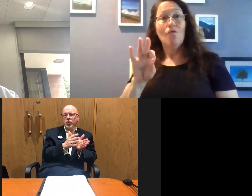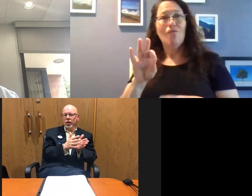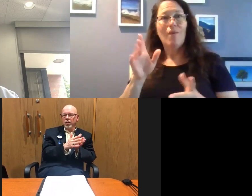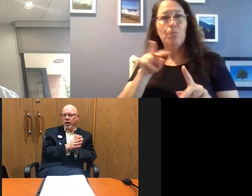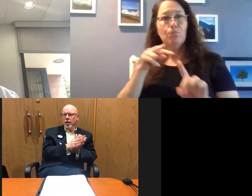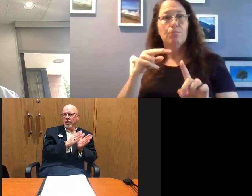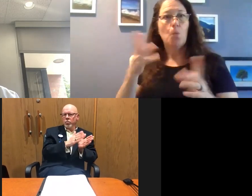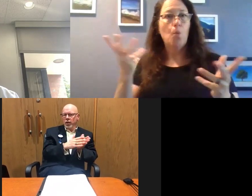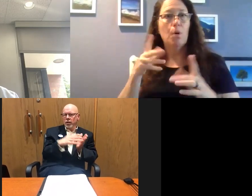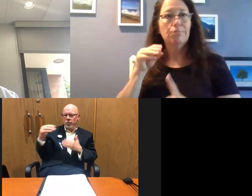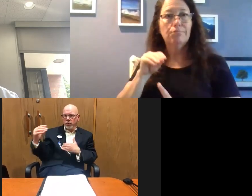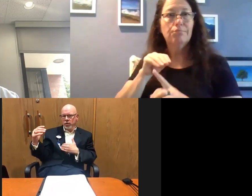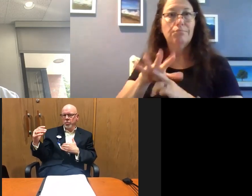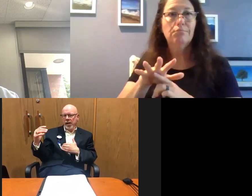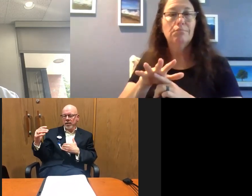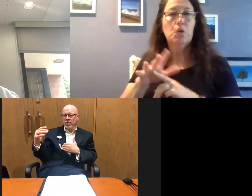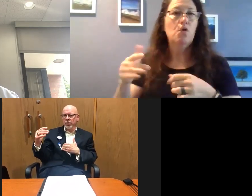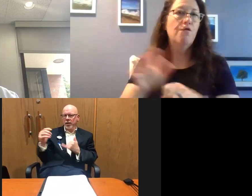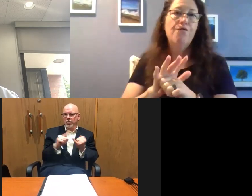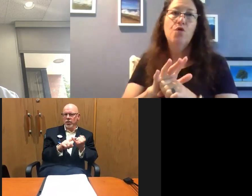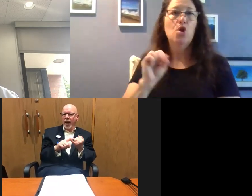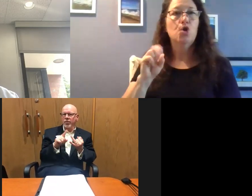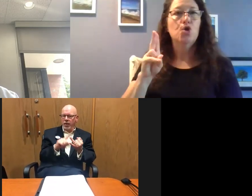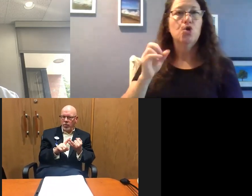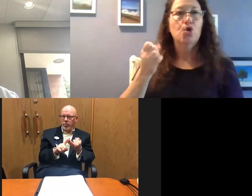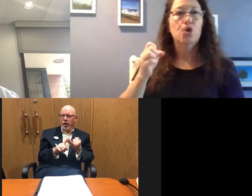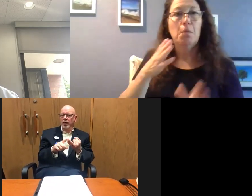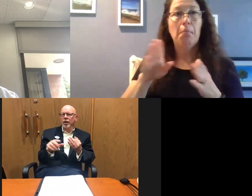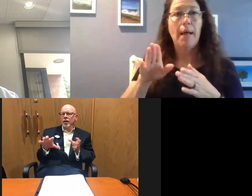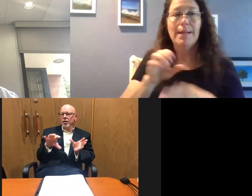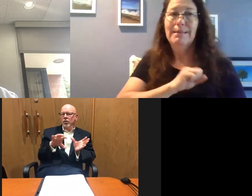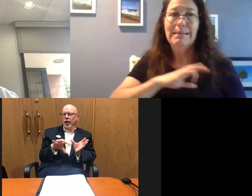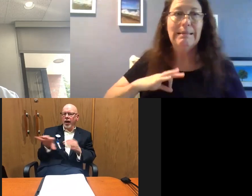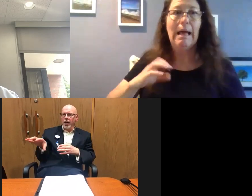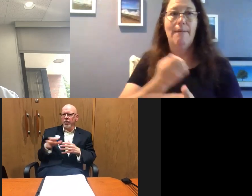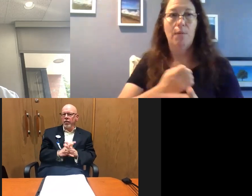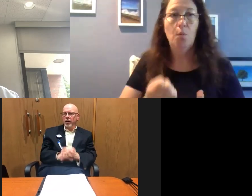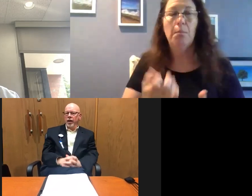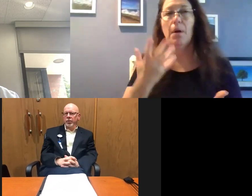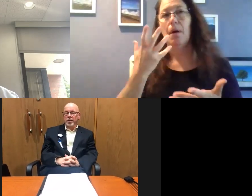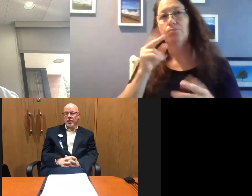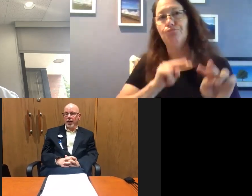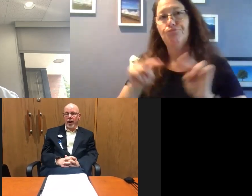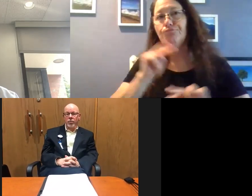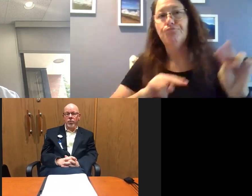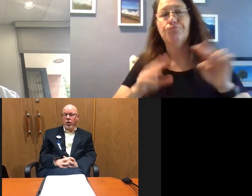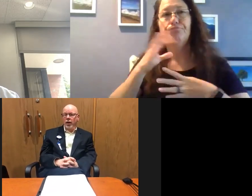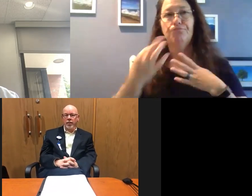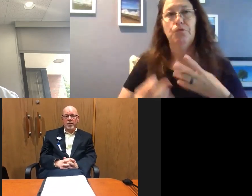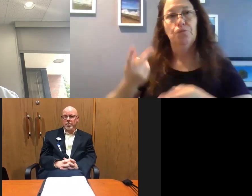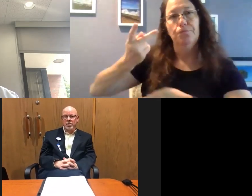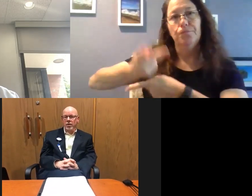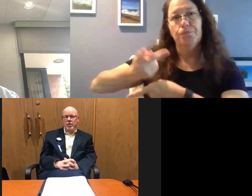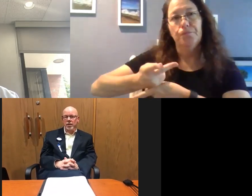what would trigger them putting those full search plans in place for staffing equipment, looking at other, uh, places of care for